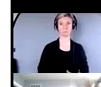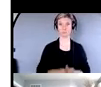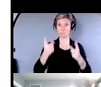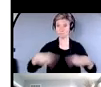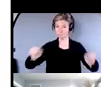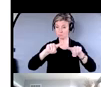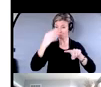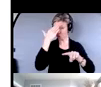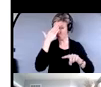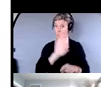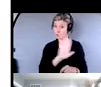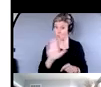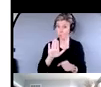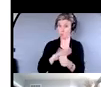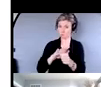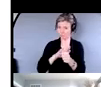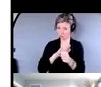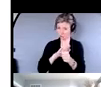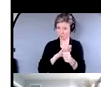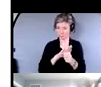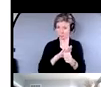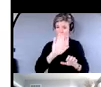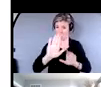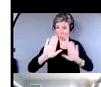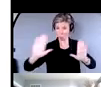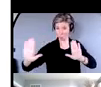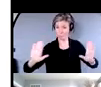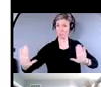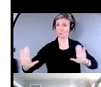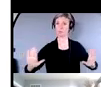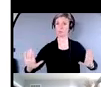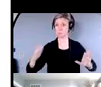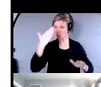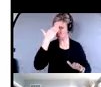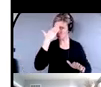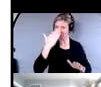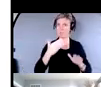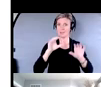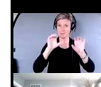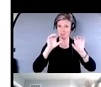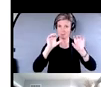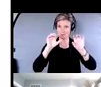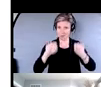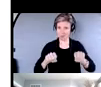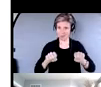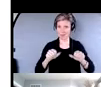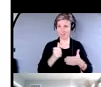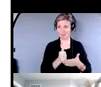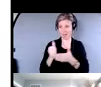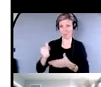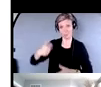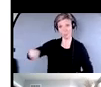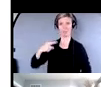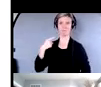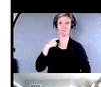in your region or where you live or provincially who can assist victims? So you may know who to report to. Often the people